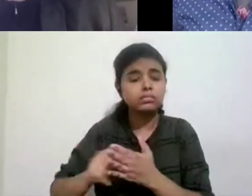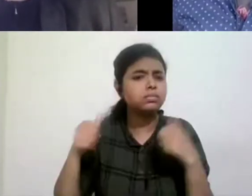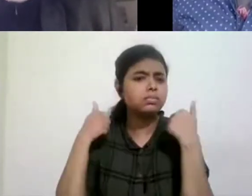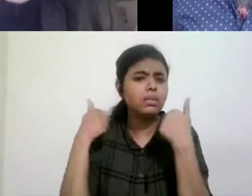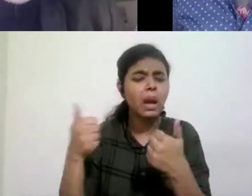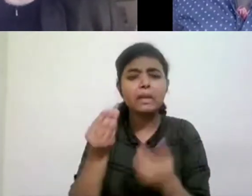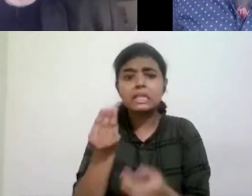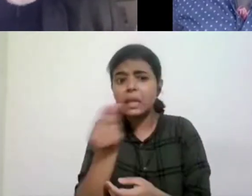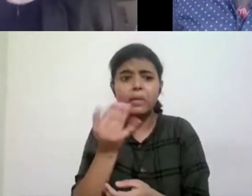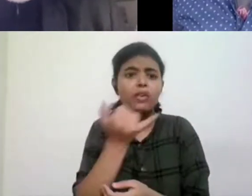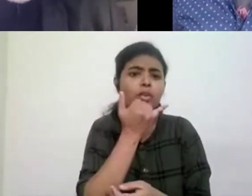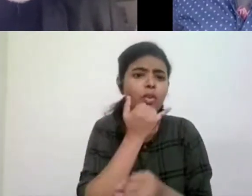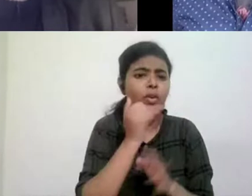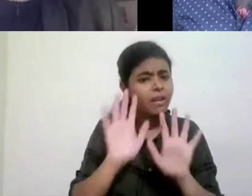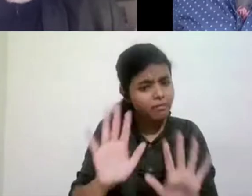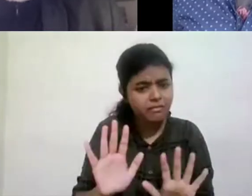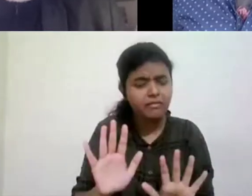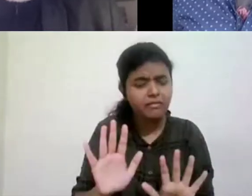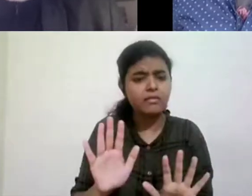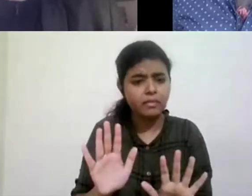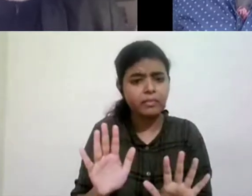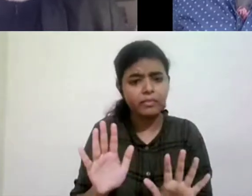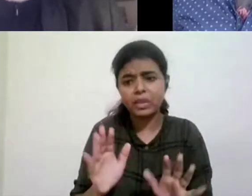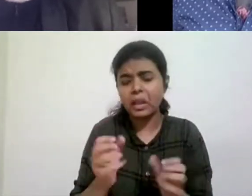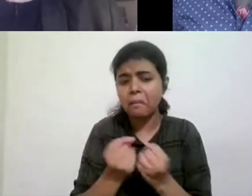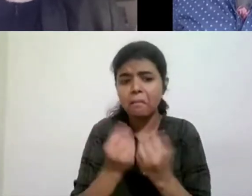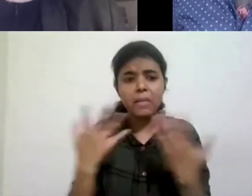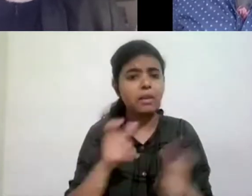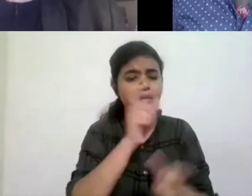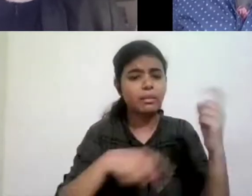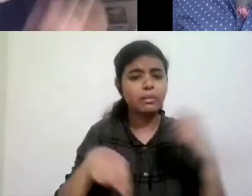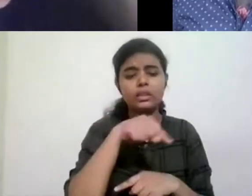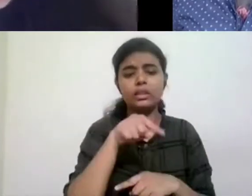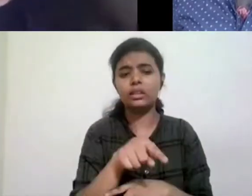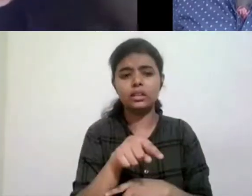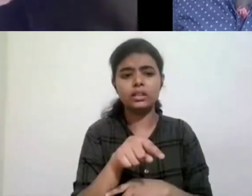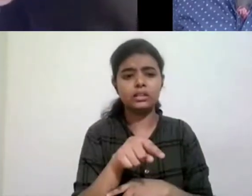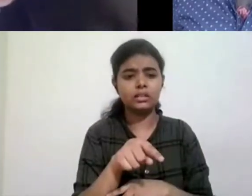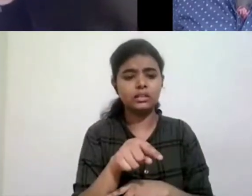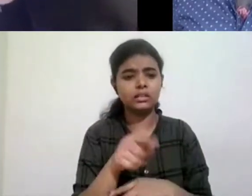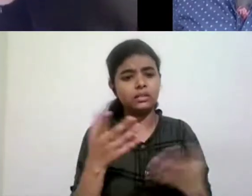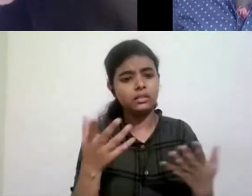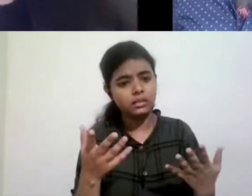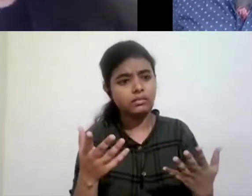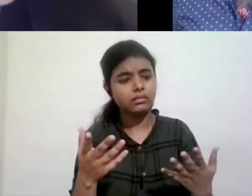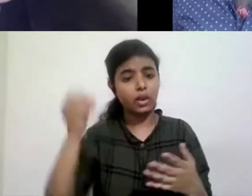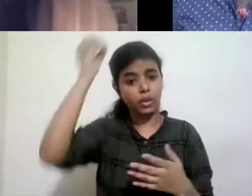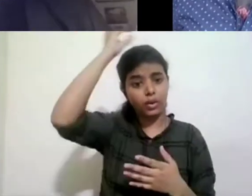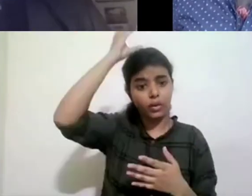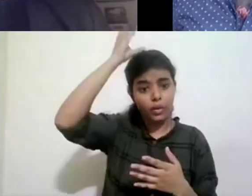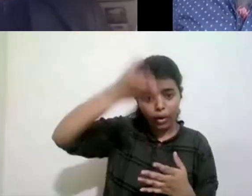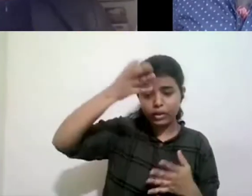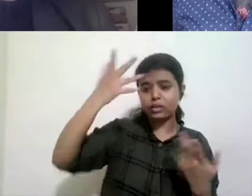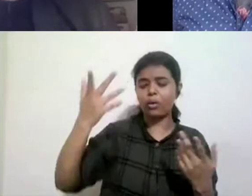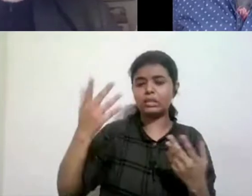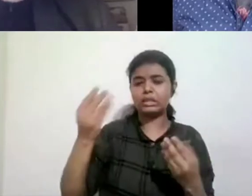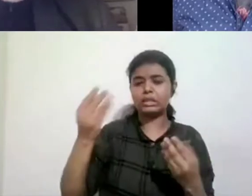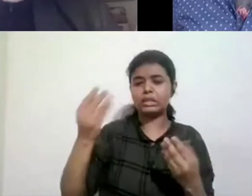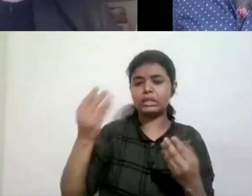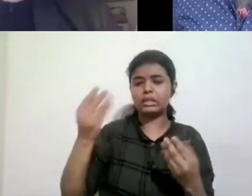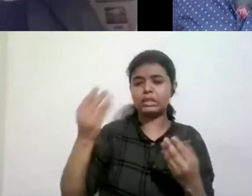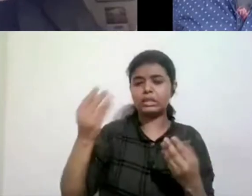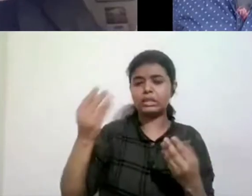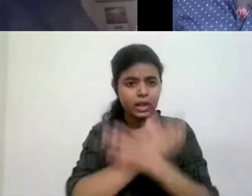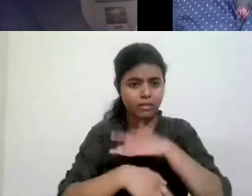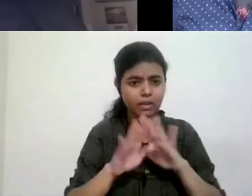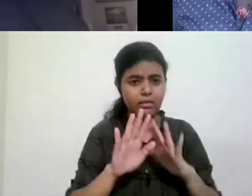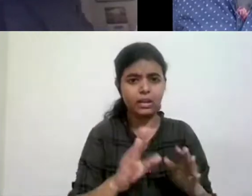wrong. And, um, a lot of people know who are, uh, people with, uh, cognitive and affective disorders are, are,